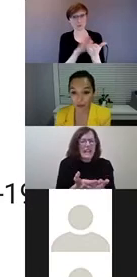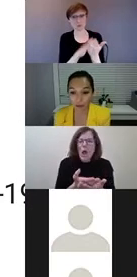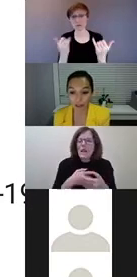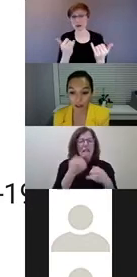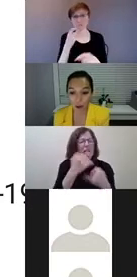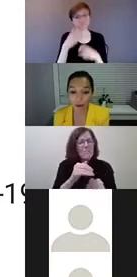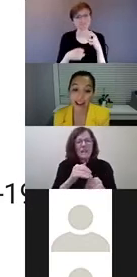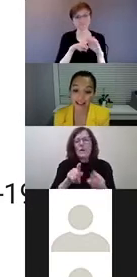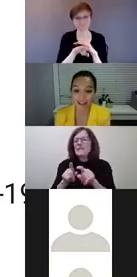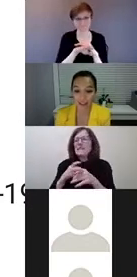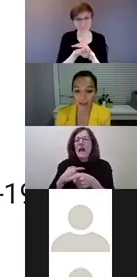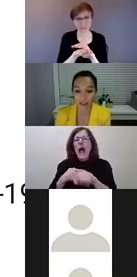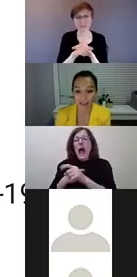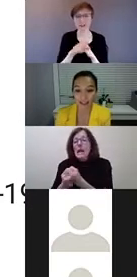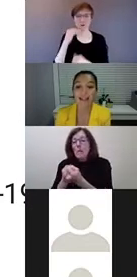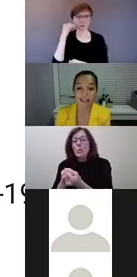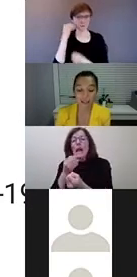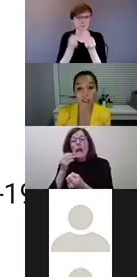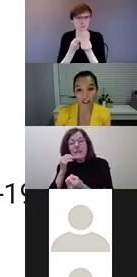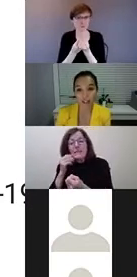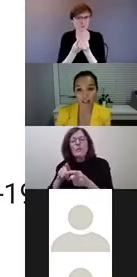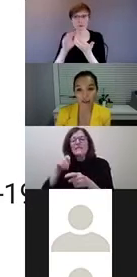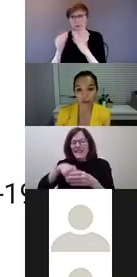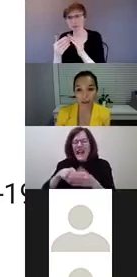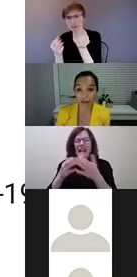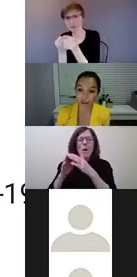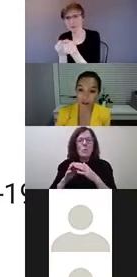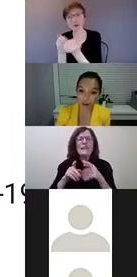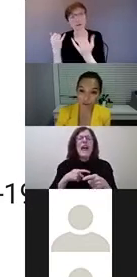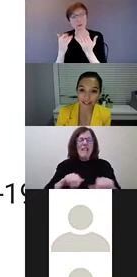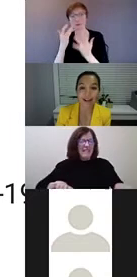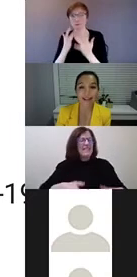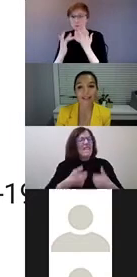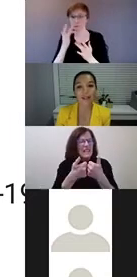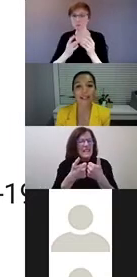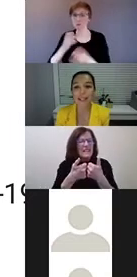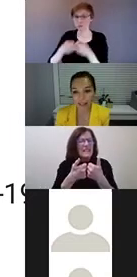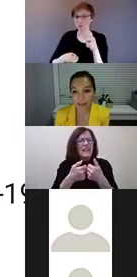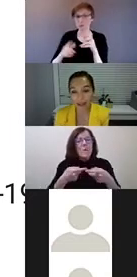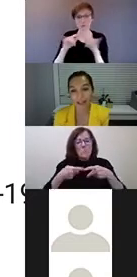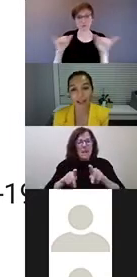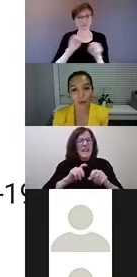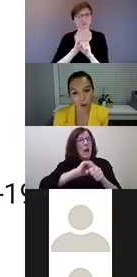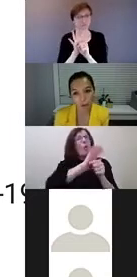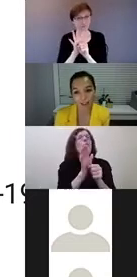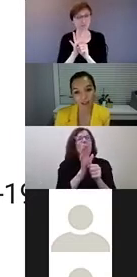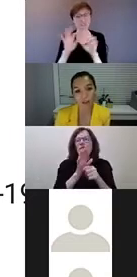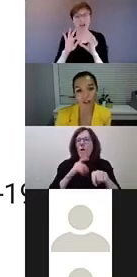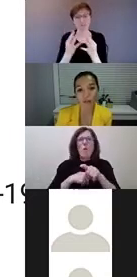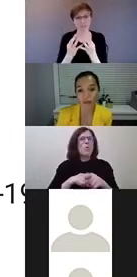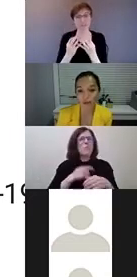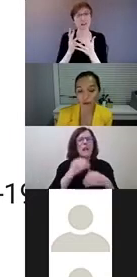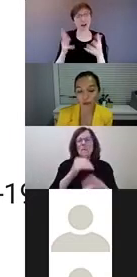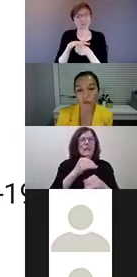help and supports at home and in the community. It's a big challenge for families during COVID. They have been exacerbated, and we hope that